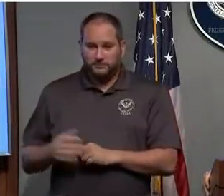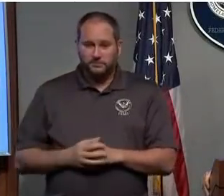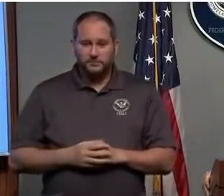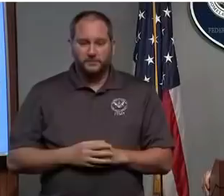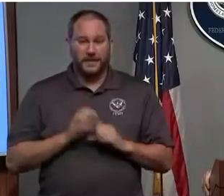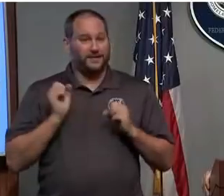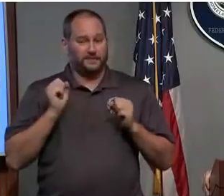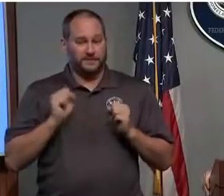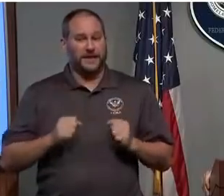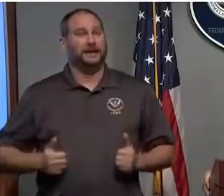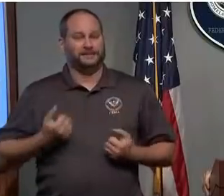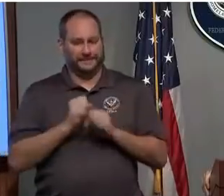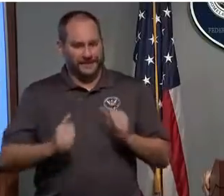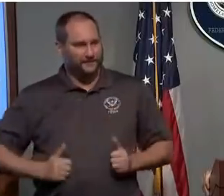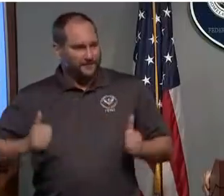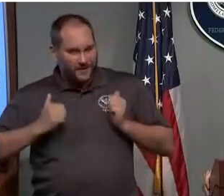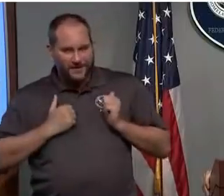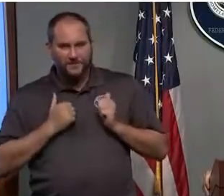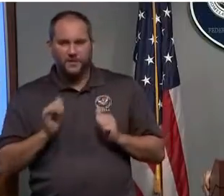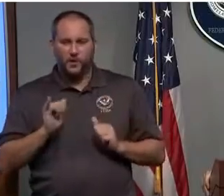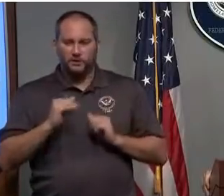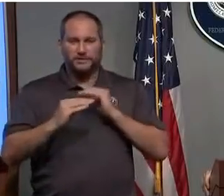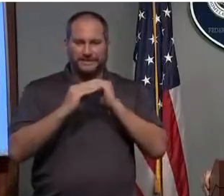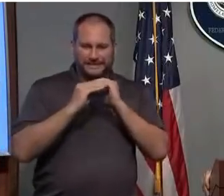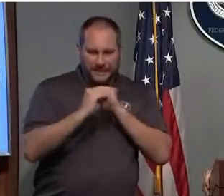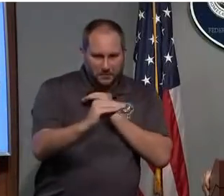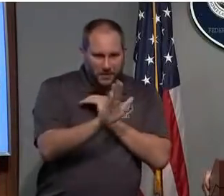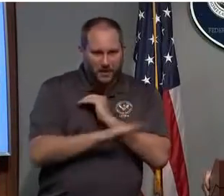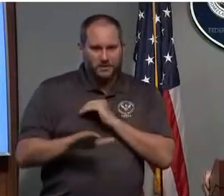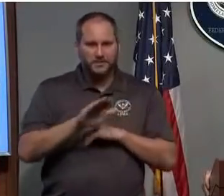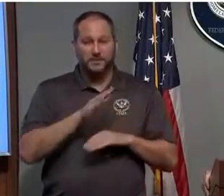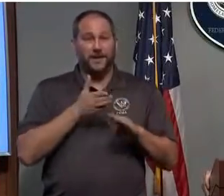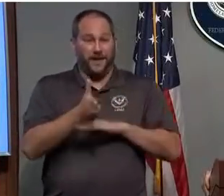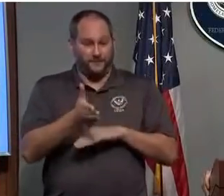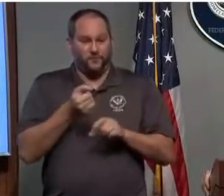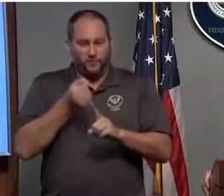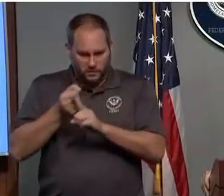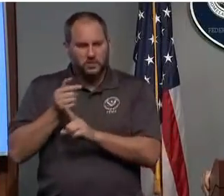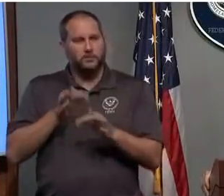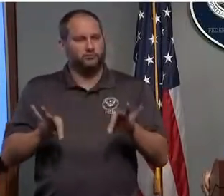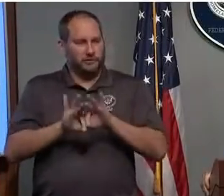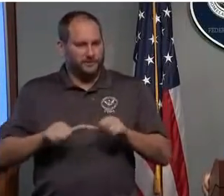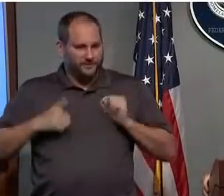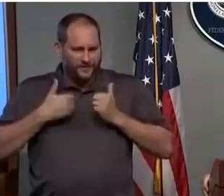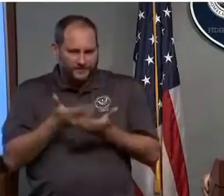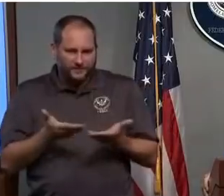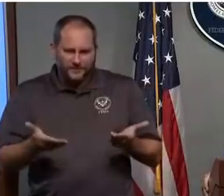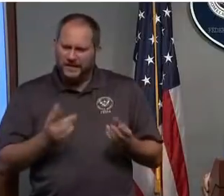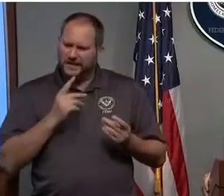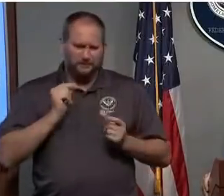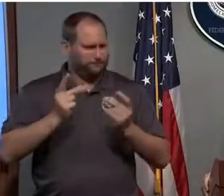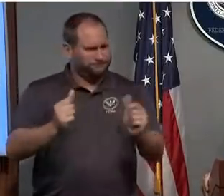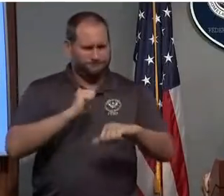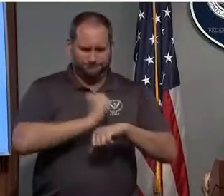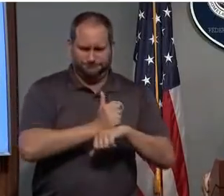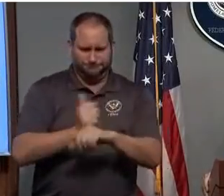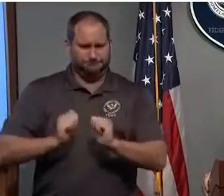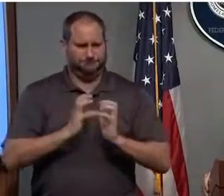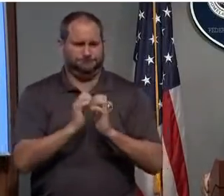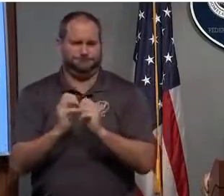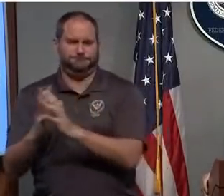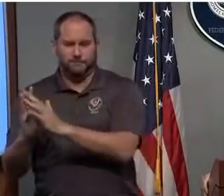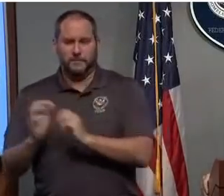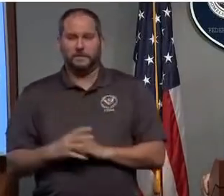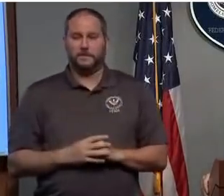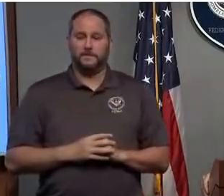the effort is going to be stabilizing the critical lifelines in a very expedited manner. I have to reiterate, we have to set those